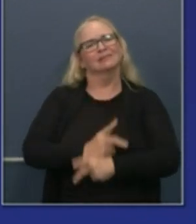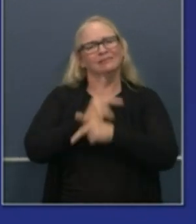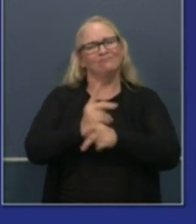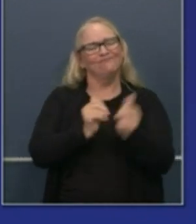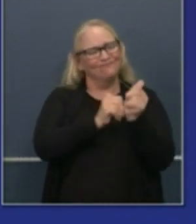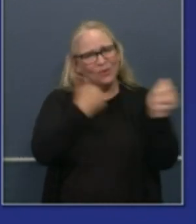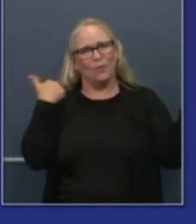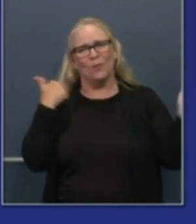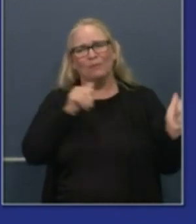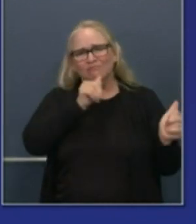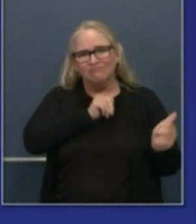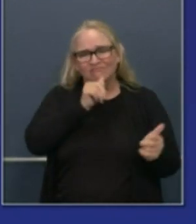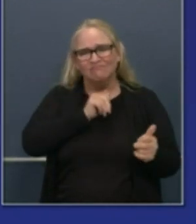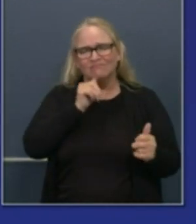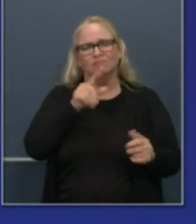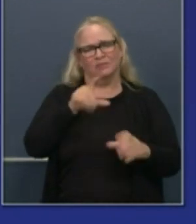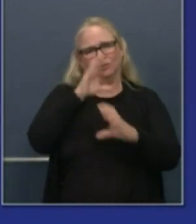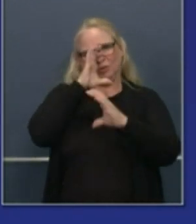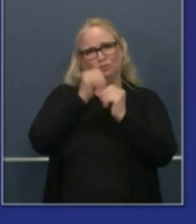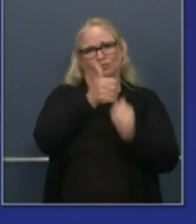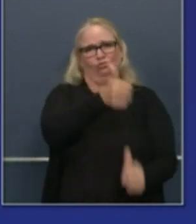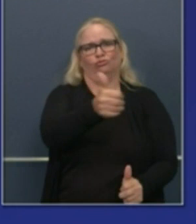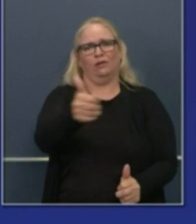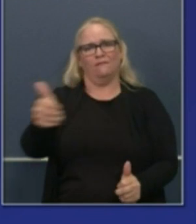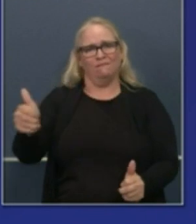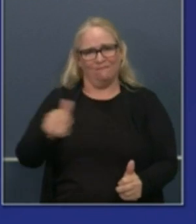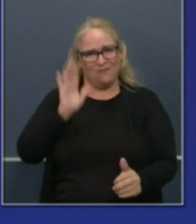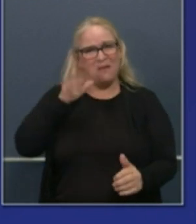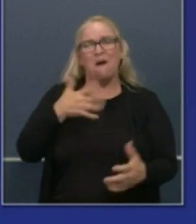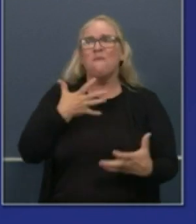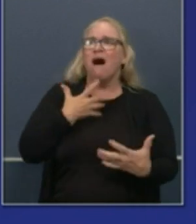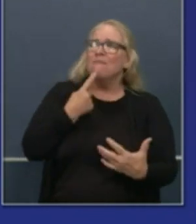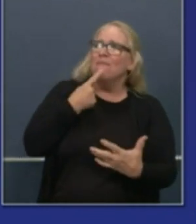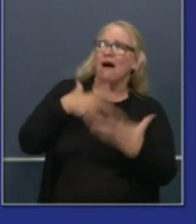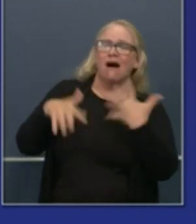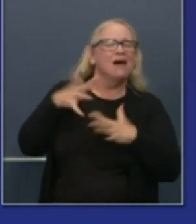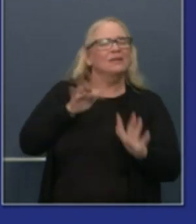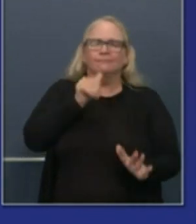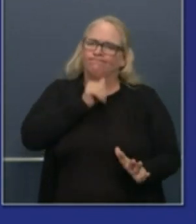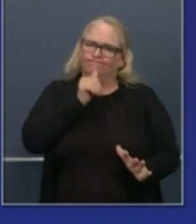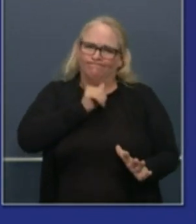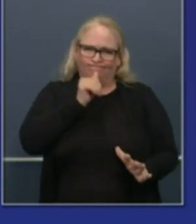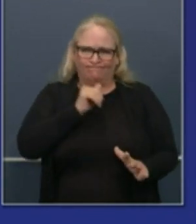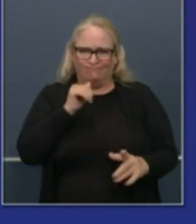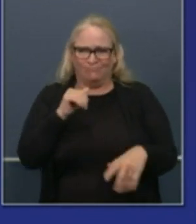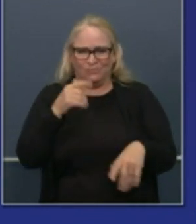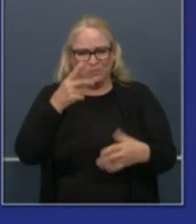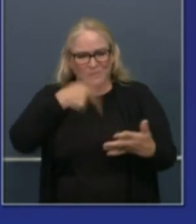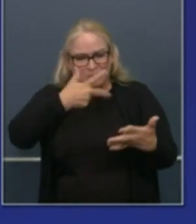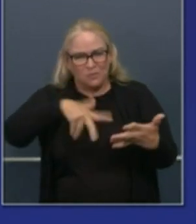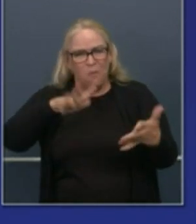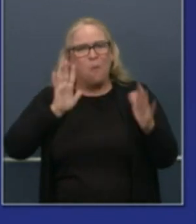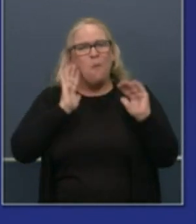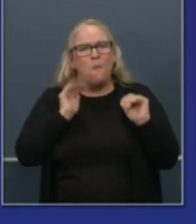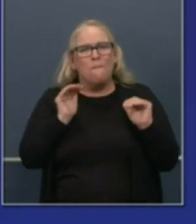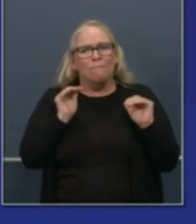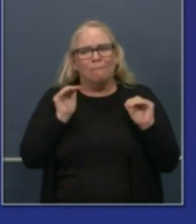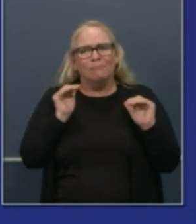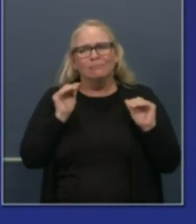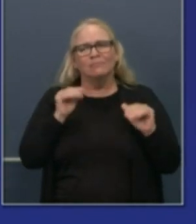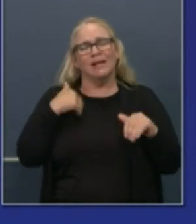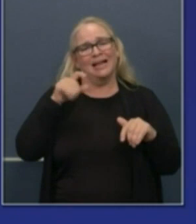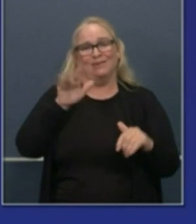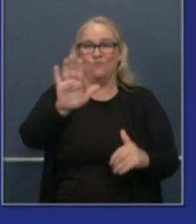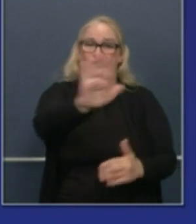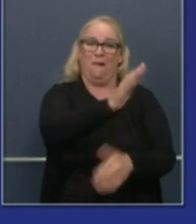vigilant as possible uh to work through uh the next few critical weeks in terms of the uh